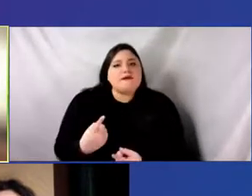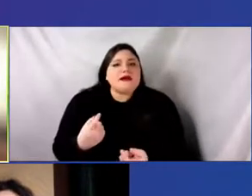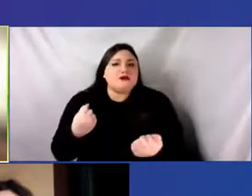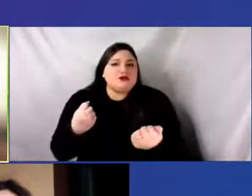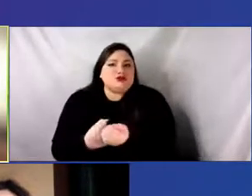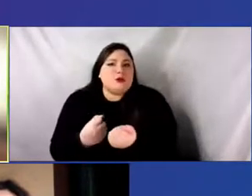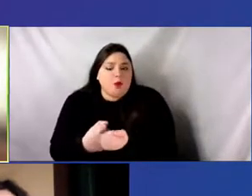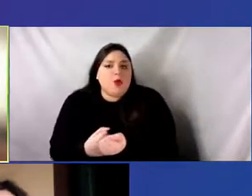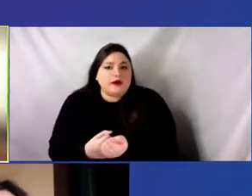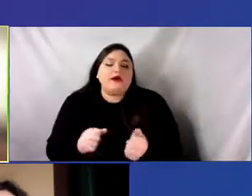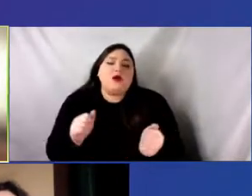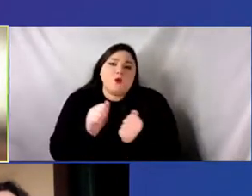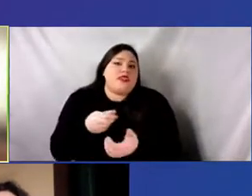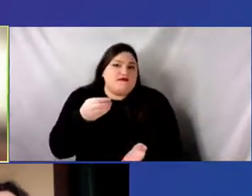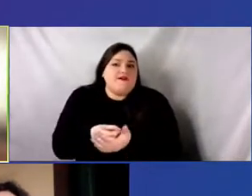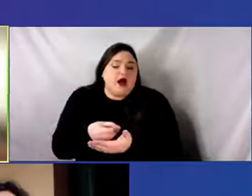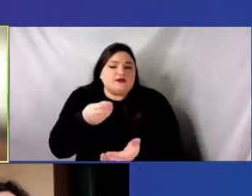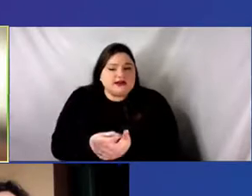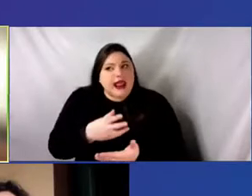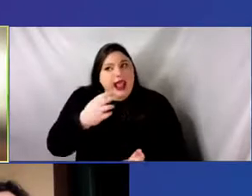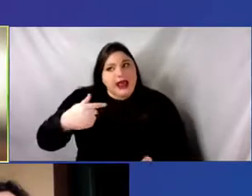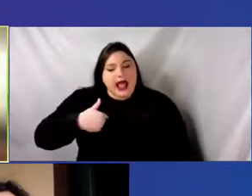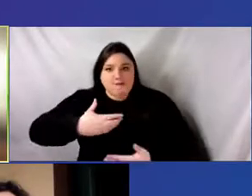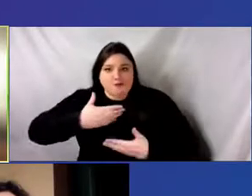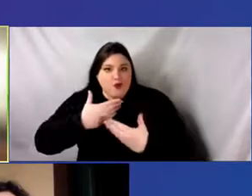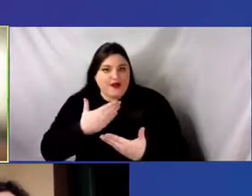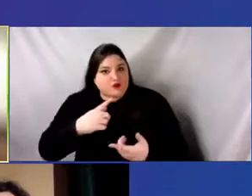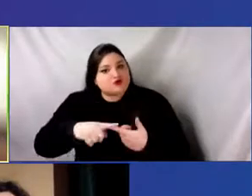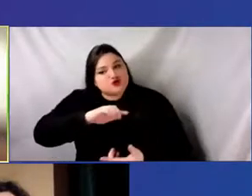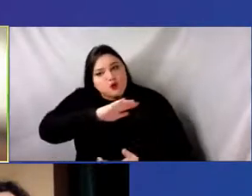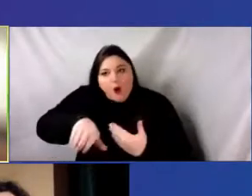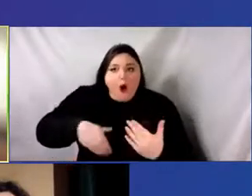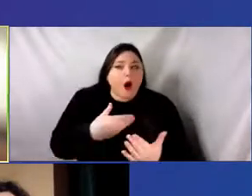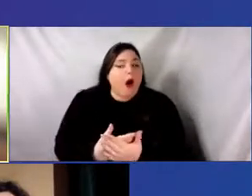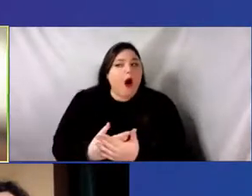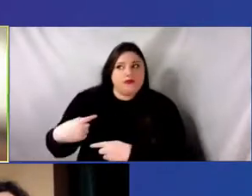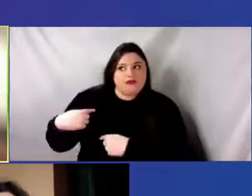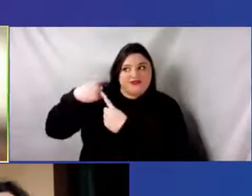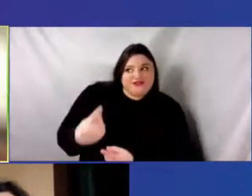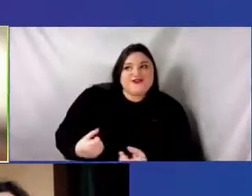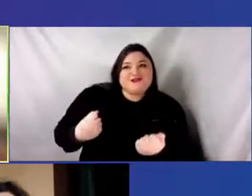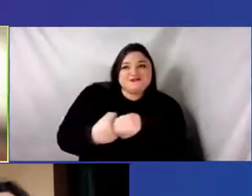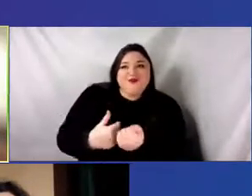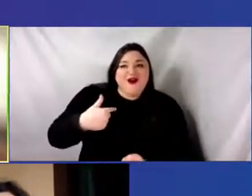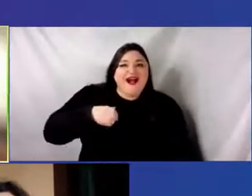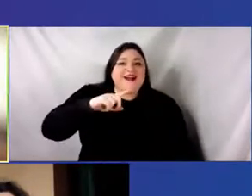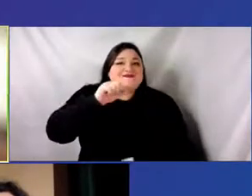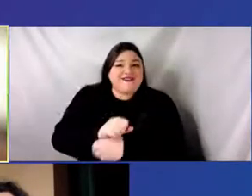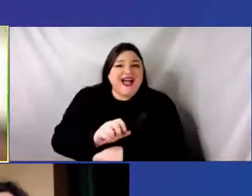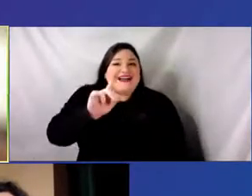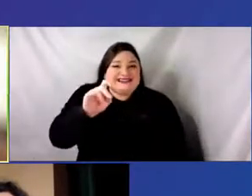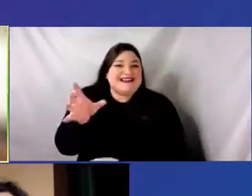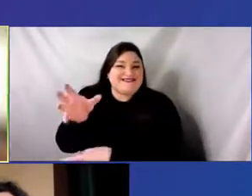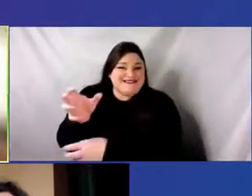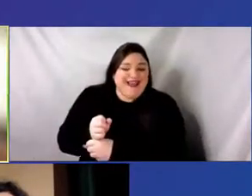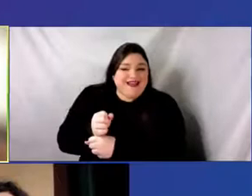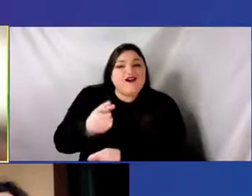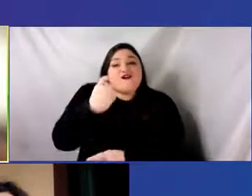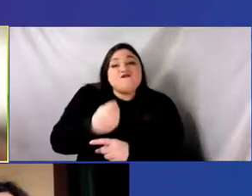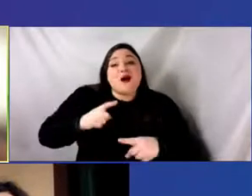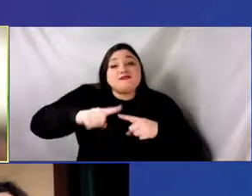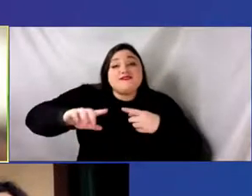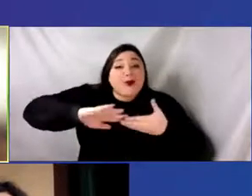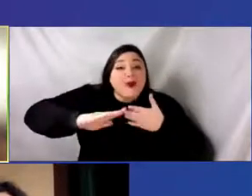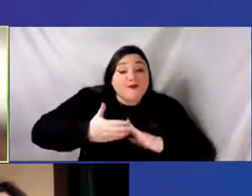I have, and that's what I'm going to, I am grateful to all the support I have received from the communities, to the audience, the